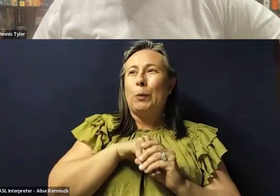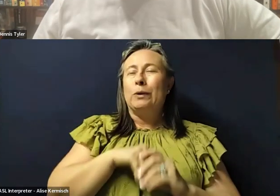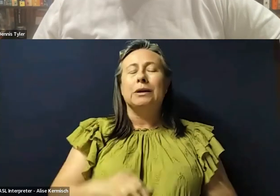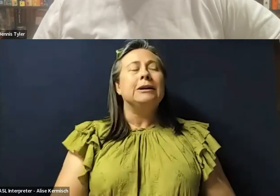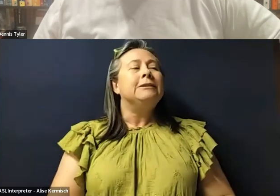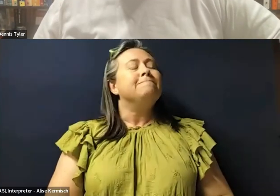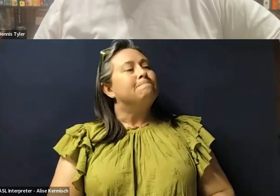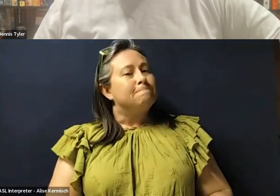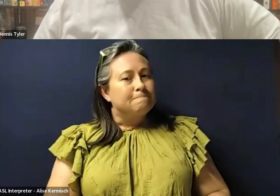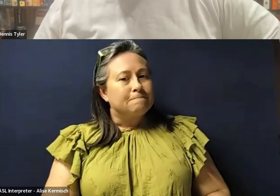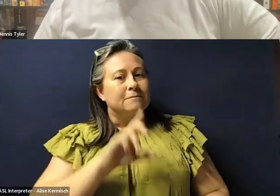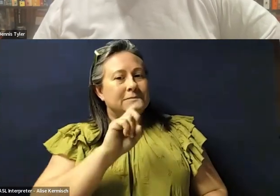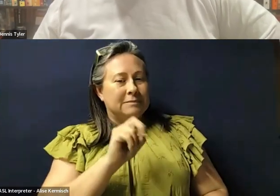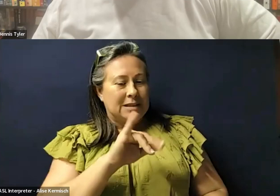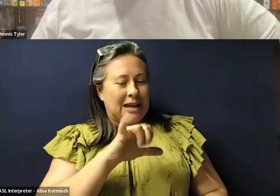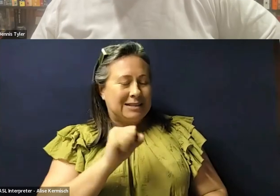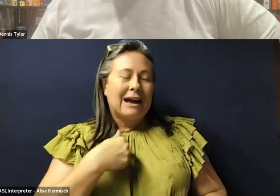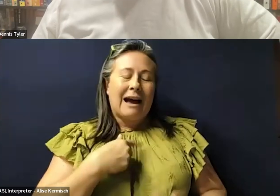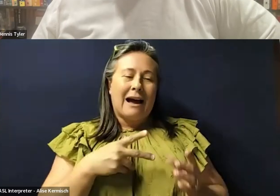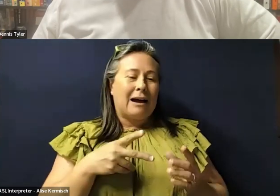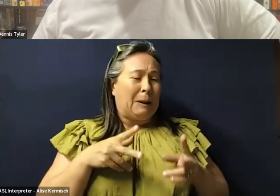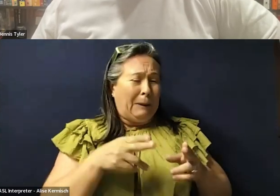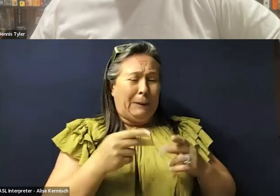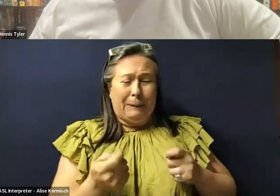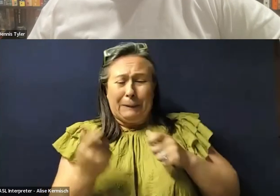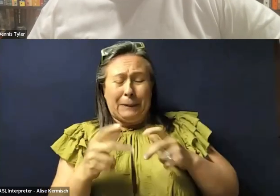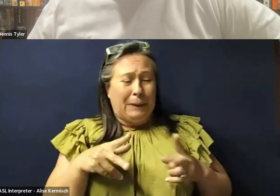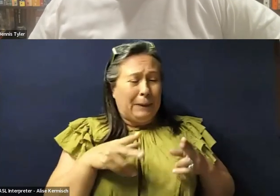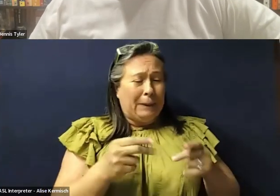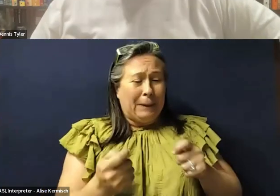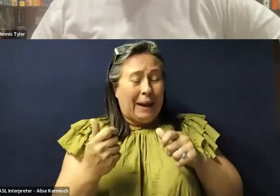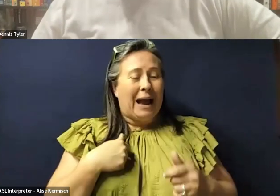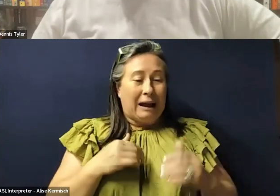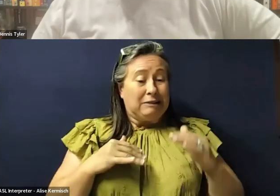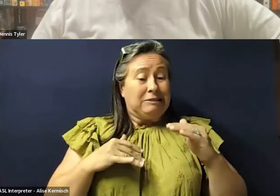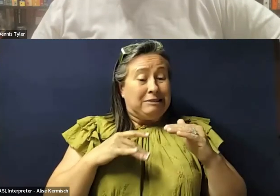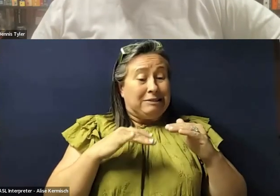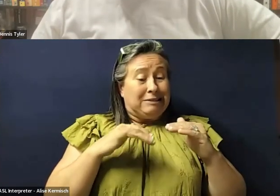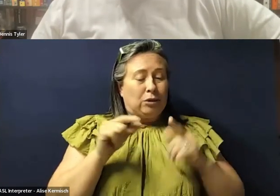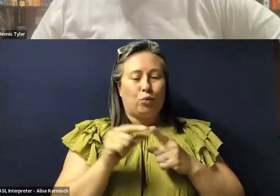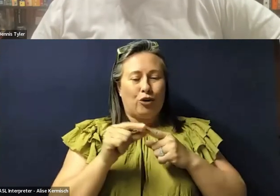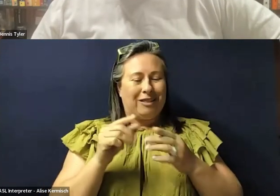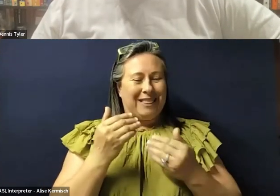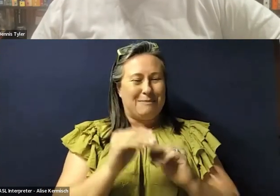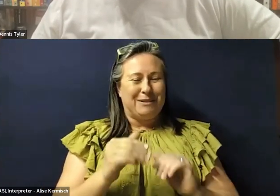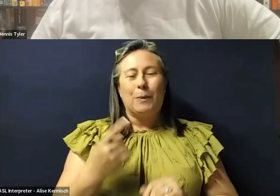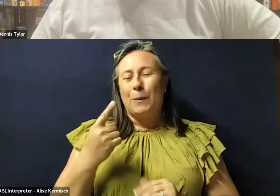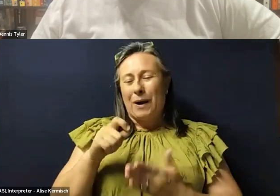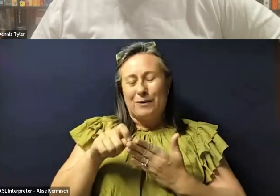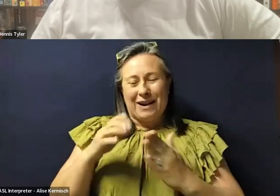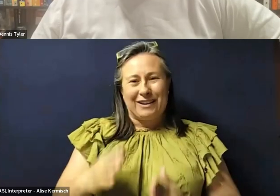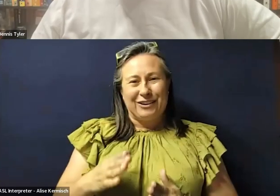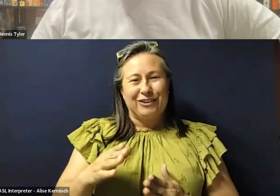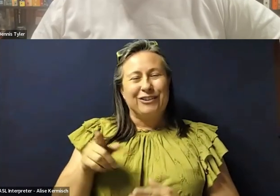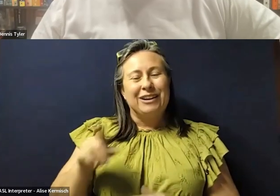cut a lot of stuff out just because I was reaching my word limit. Uh, there was one writer, Elaine Locke,